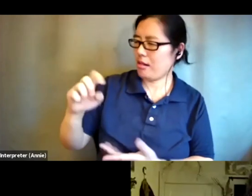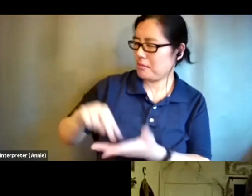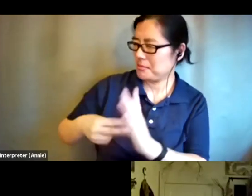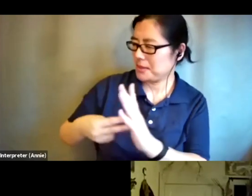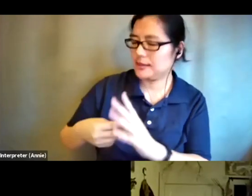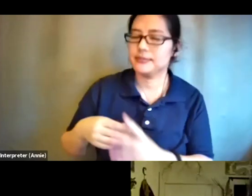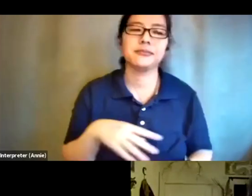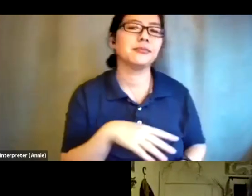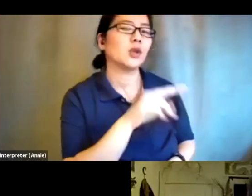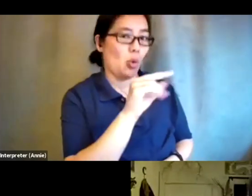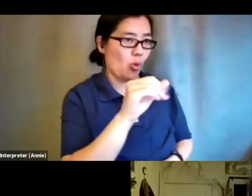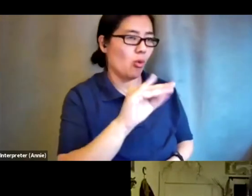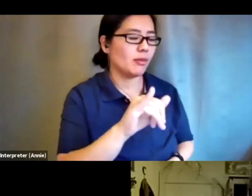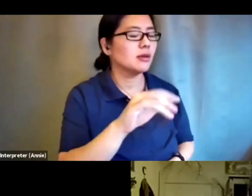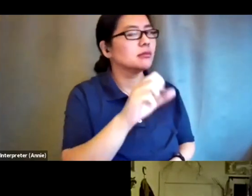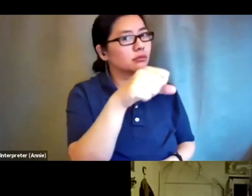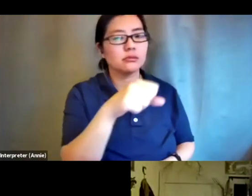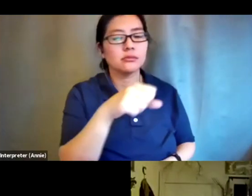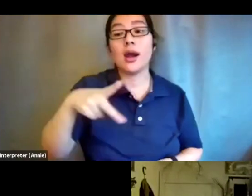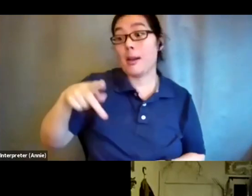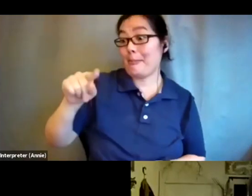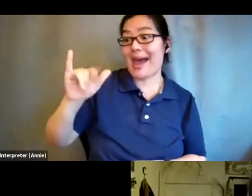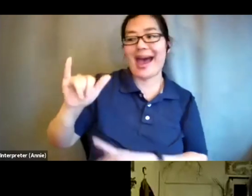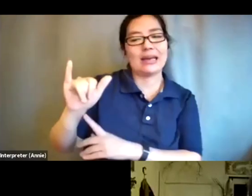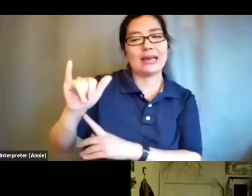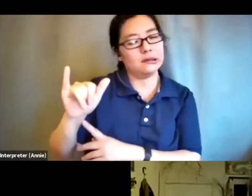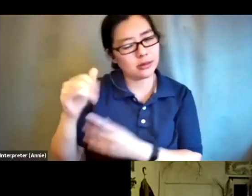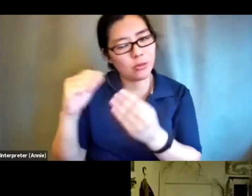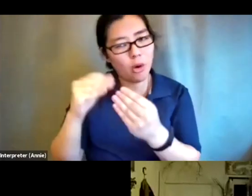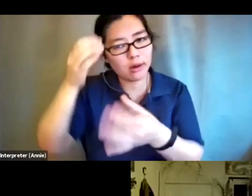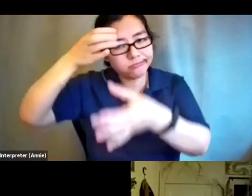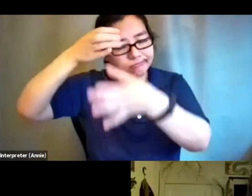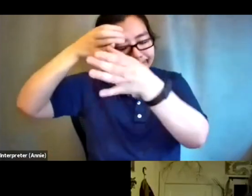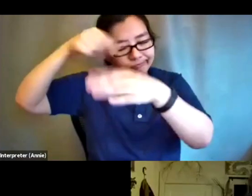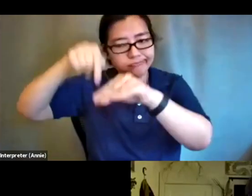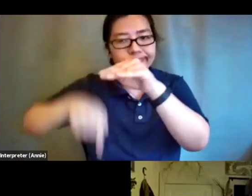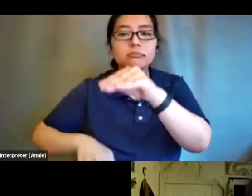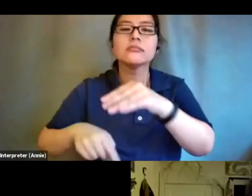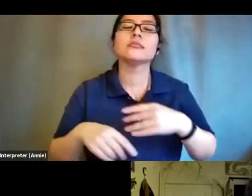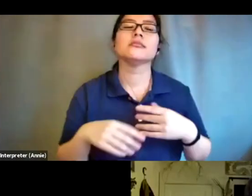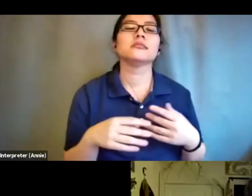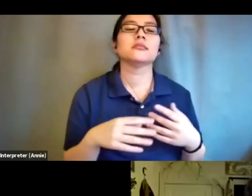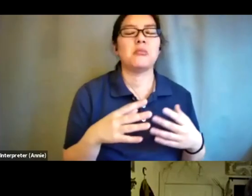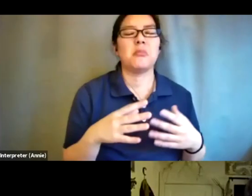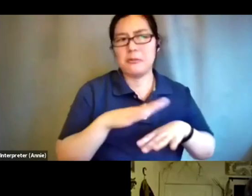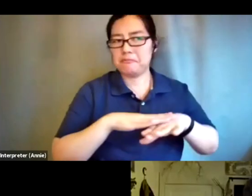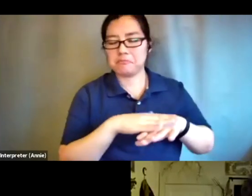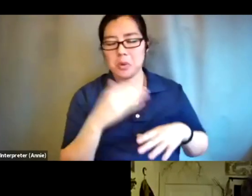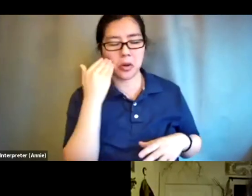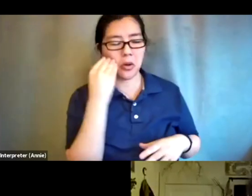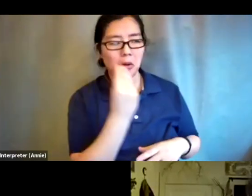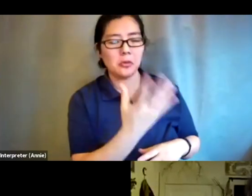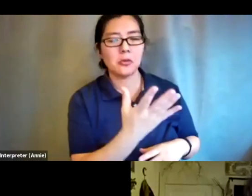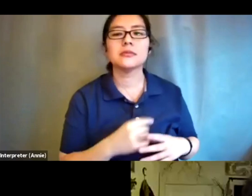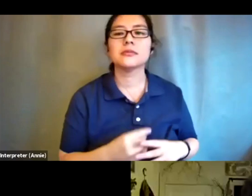is something that patty could definitely speak to more in depth but what I do know is that um that framework